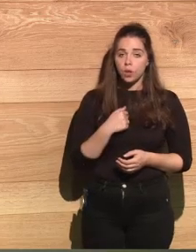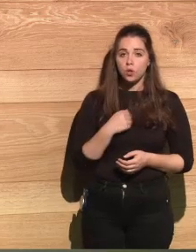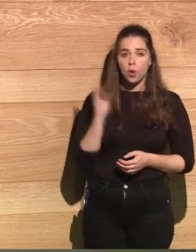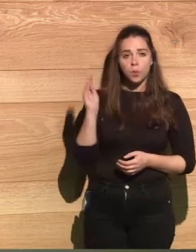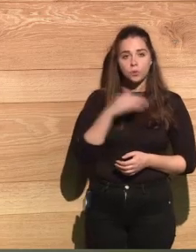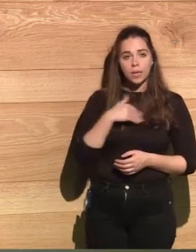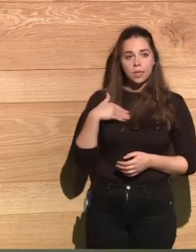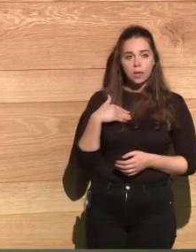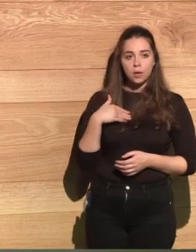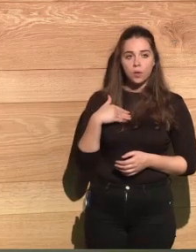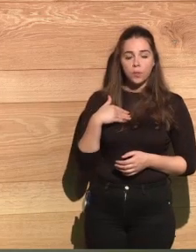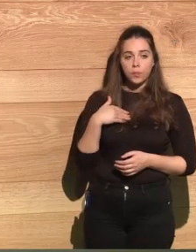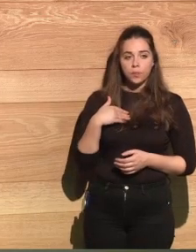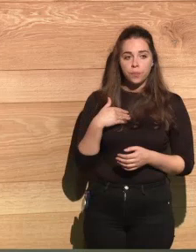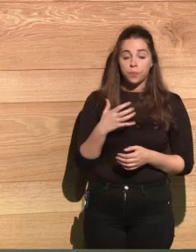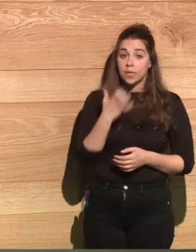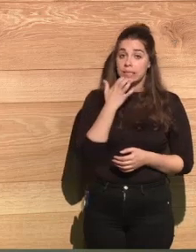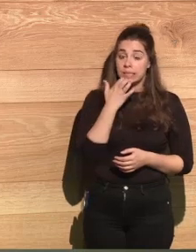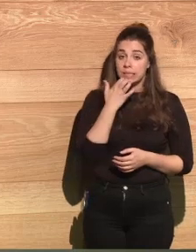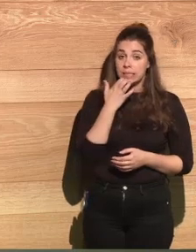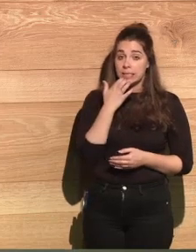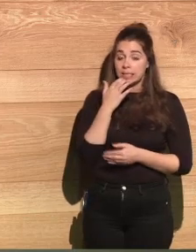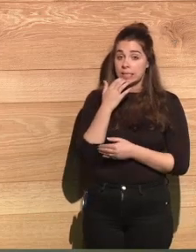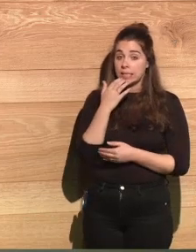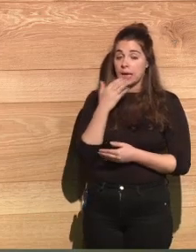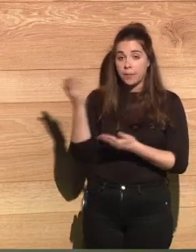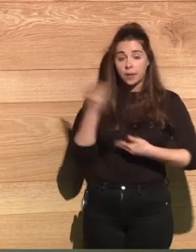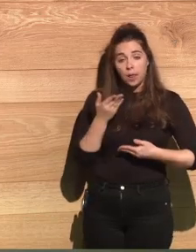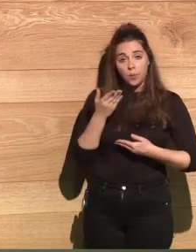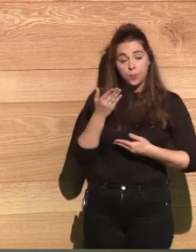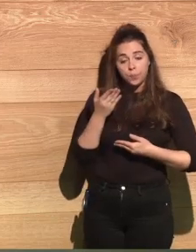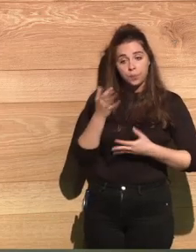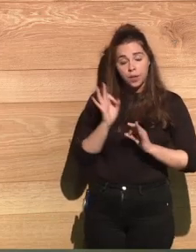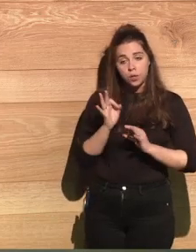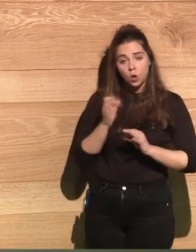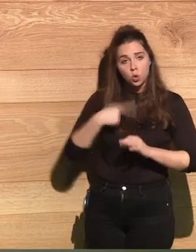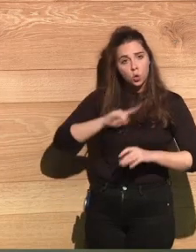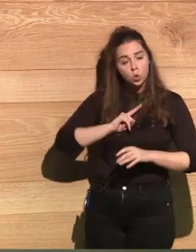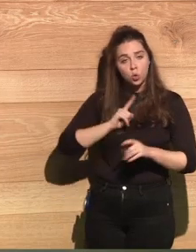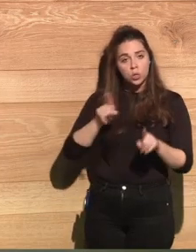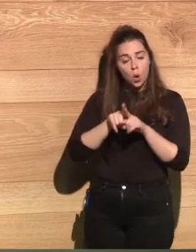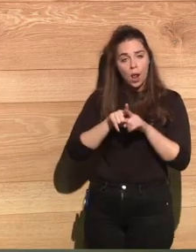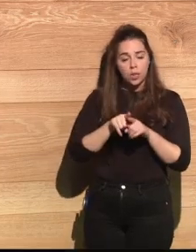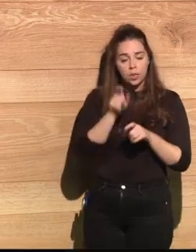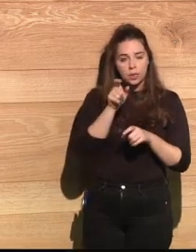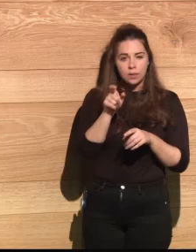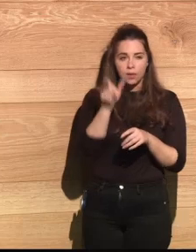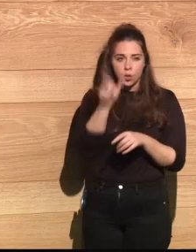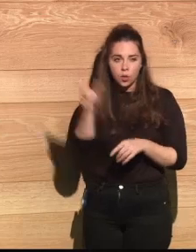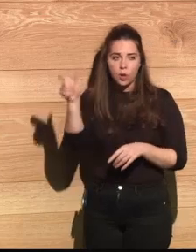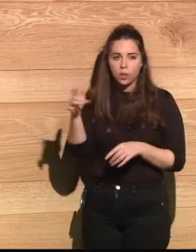I would like to ask, we were invited to it. What can we do as citizens